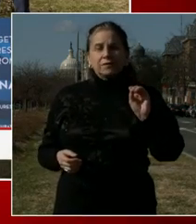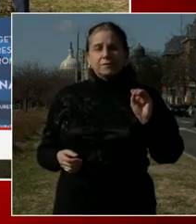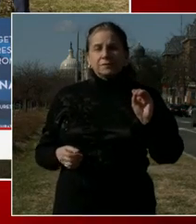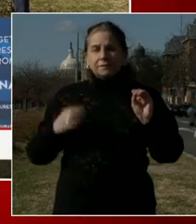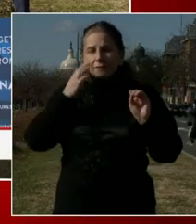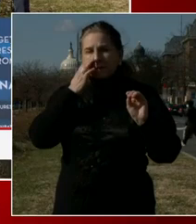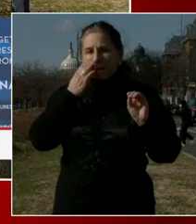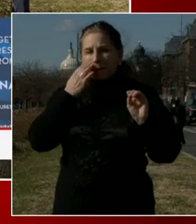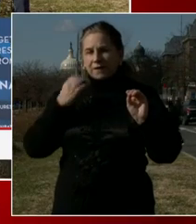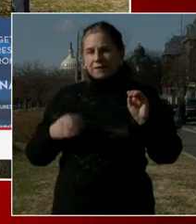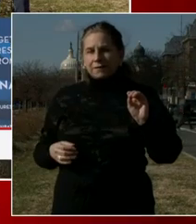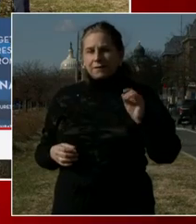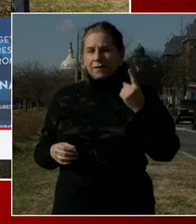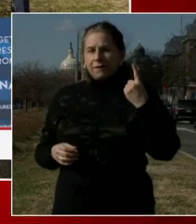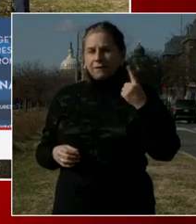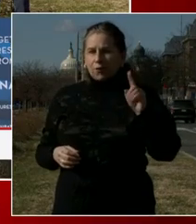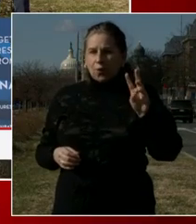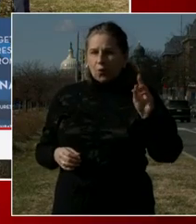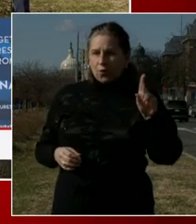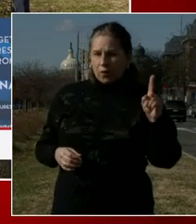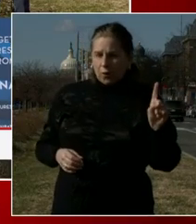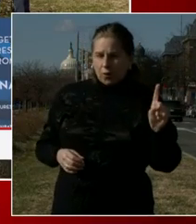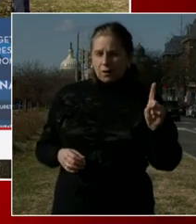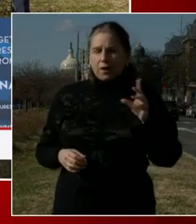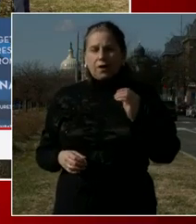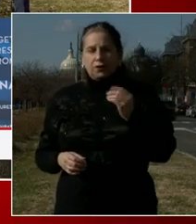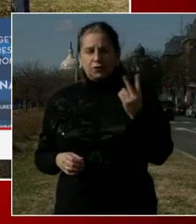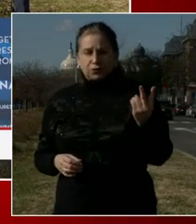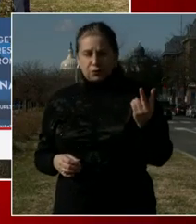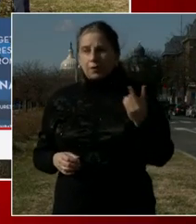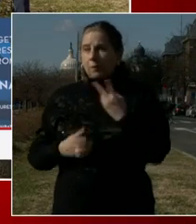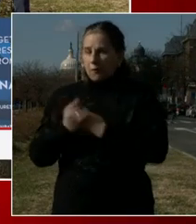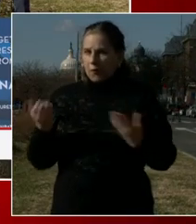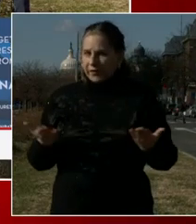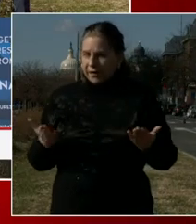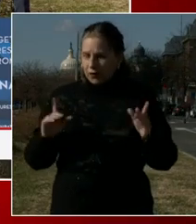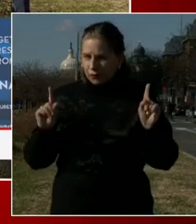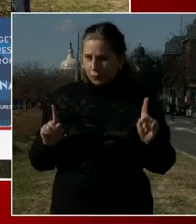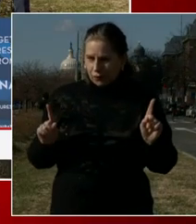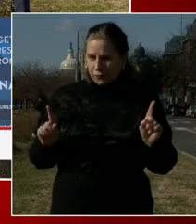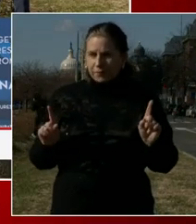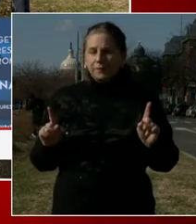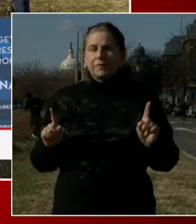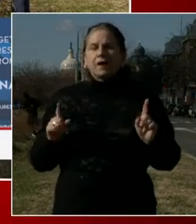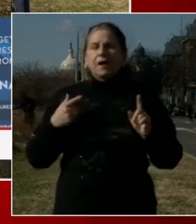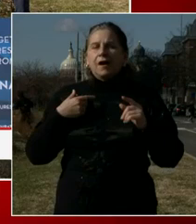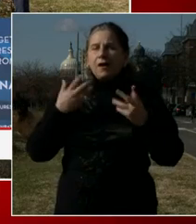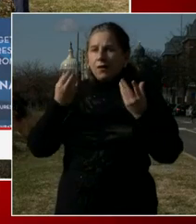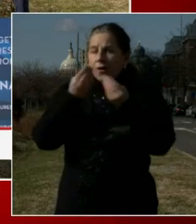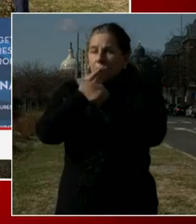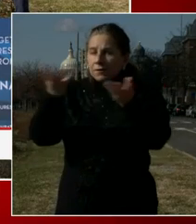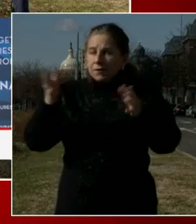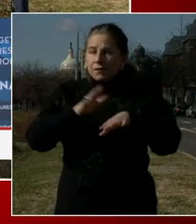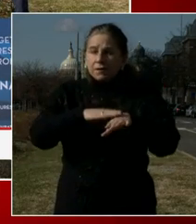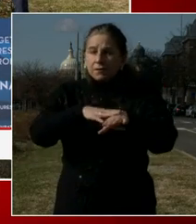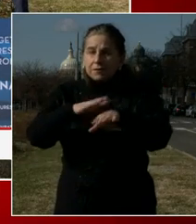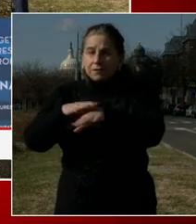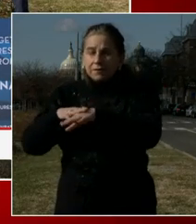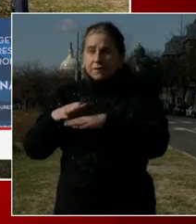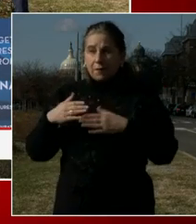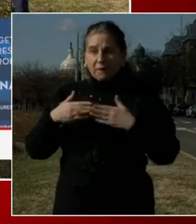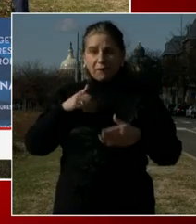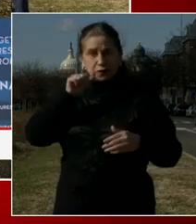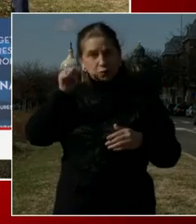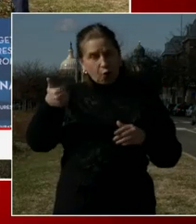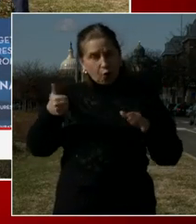have a quick check-in with everyone ahead of tomorrow's historic inauguration, and